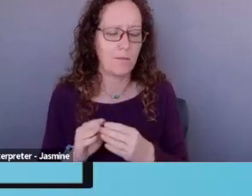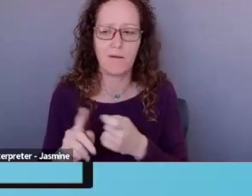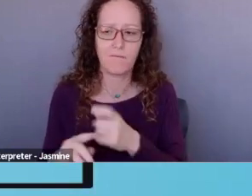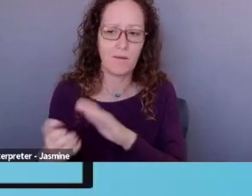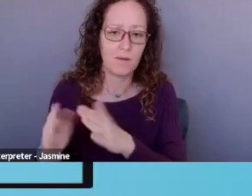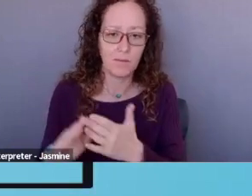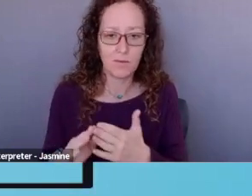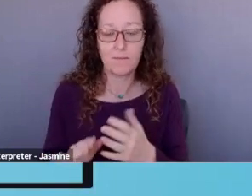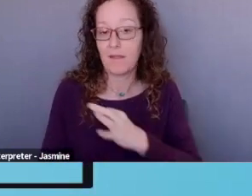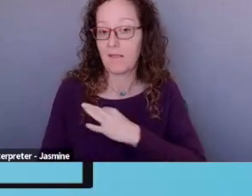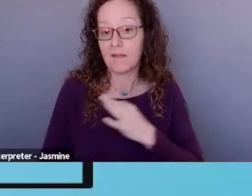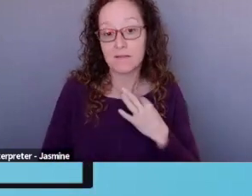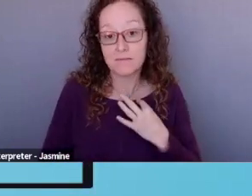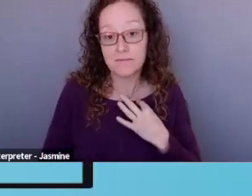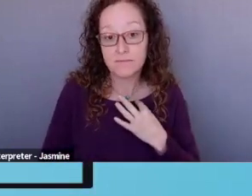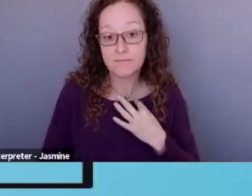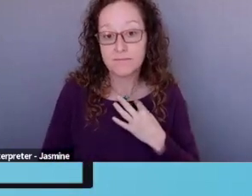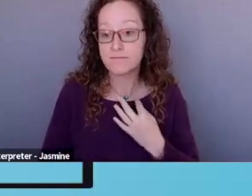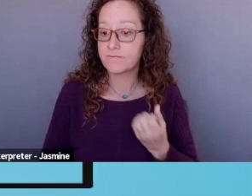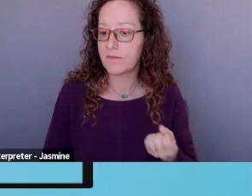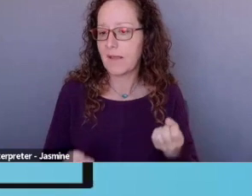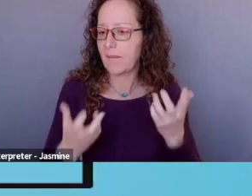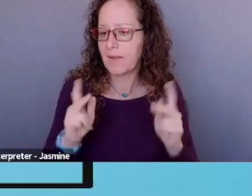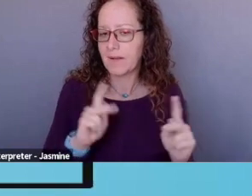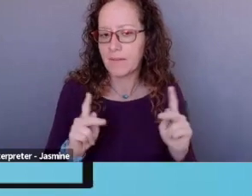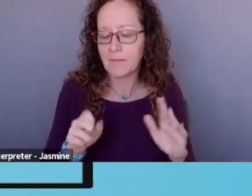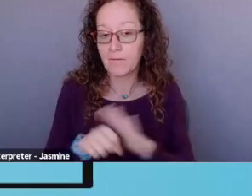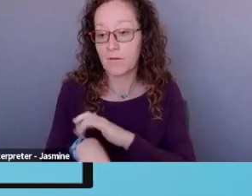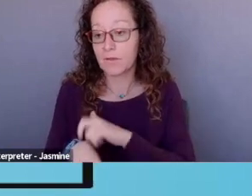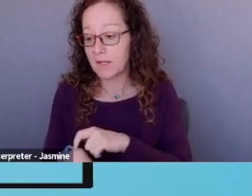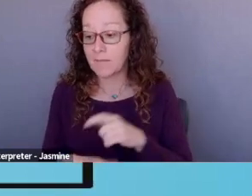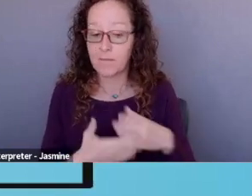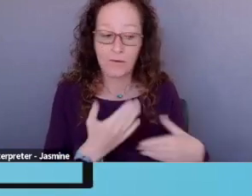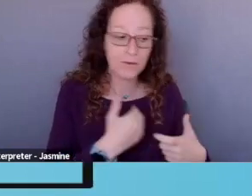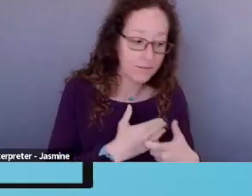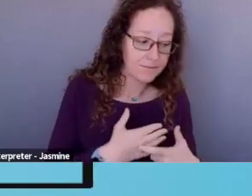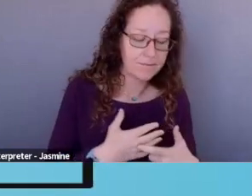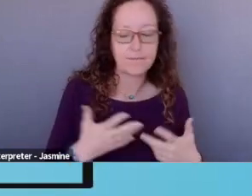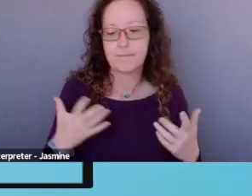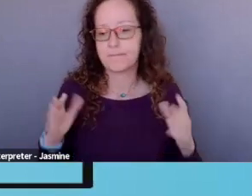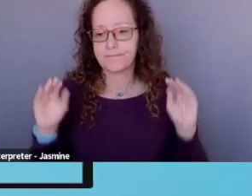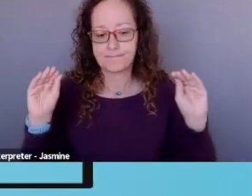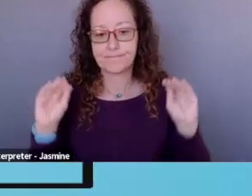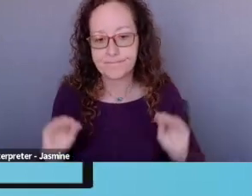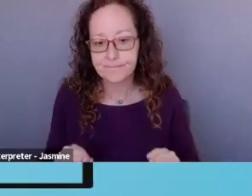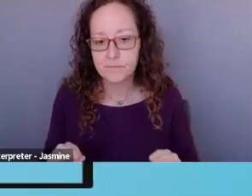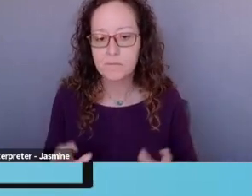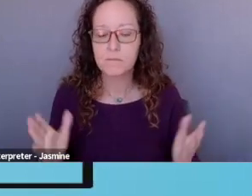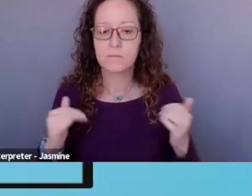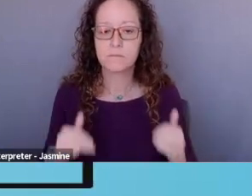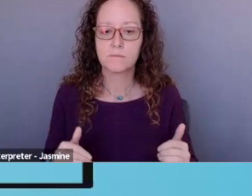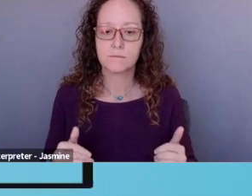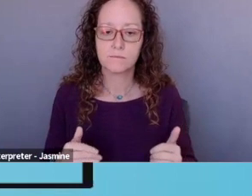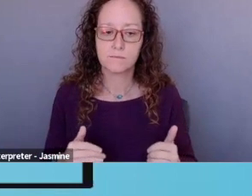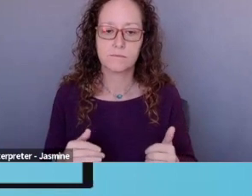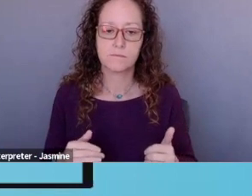staff includes, you know, however many people, full-time and part-time and, um, maybe even break down between